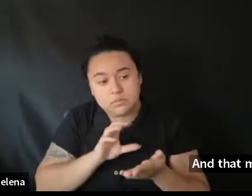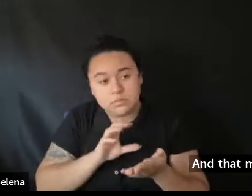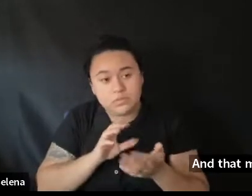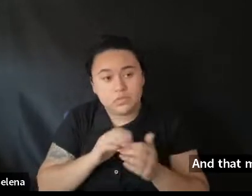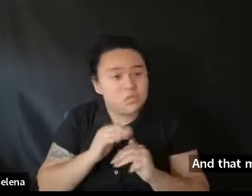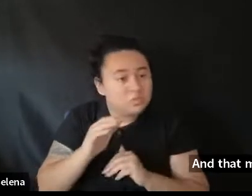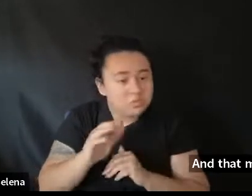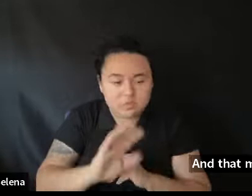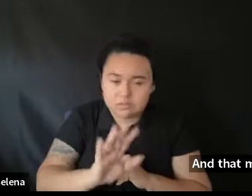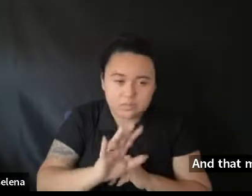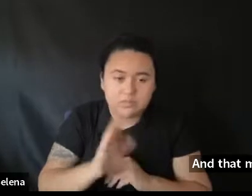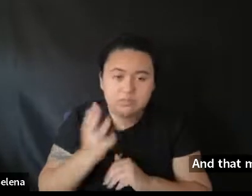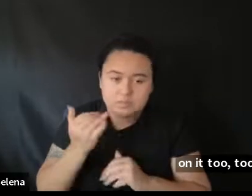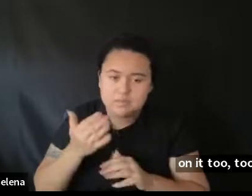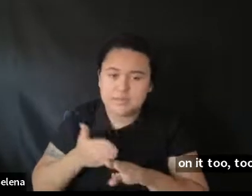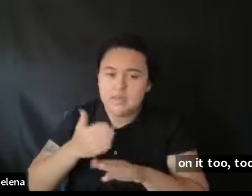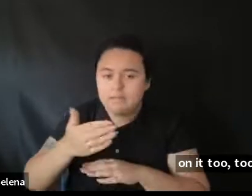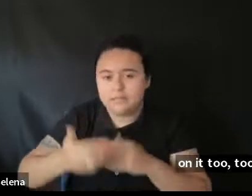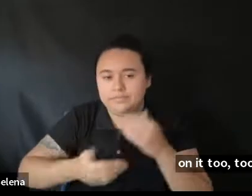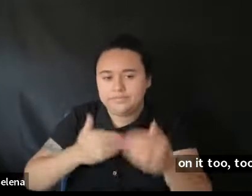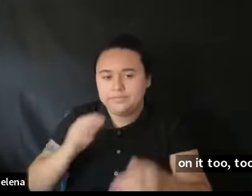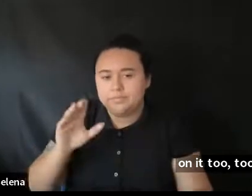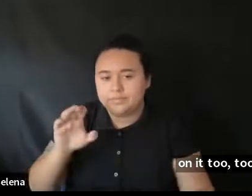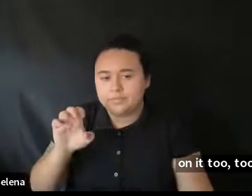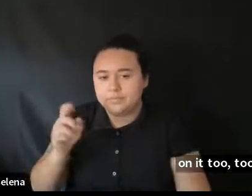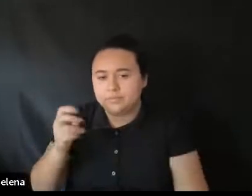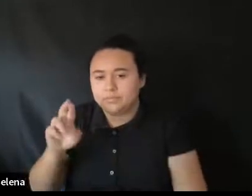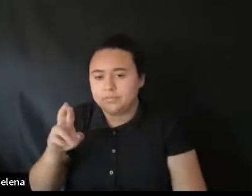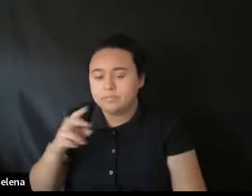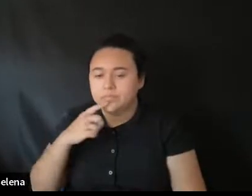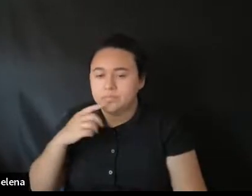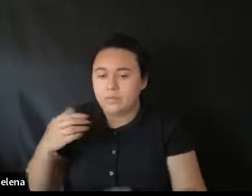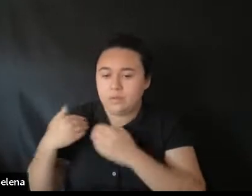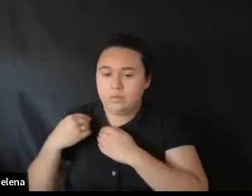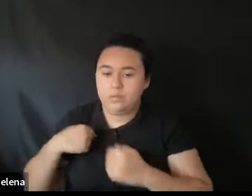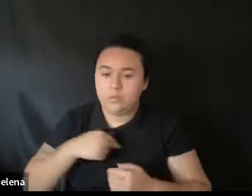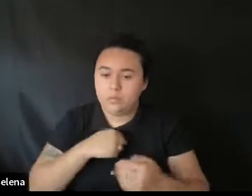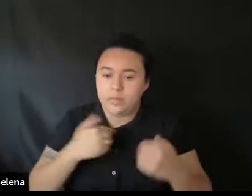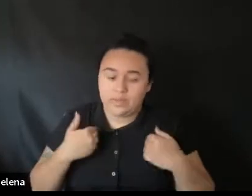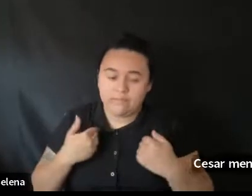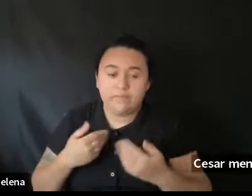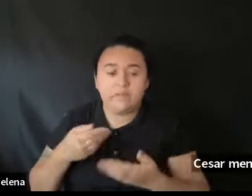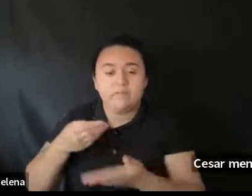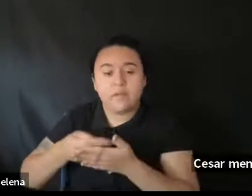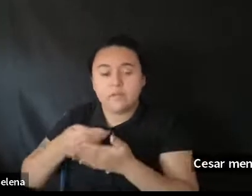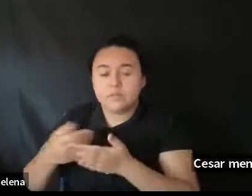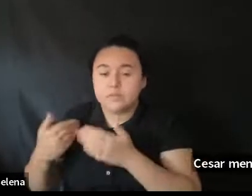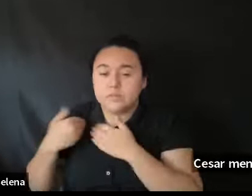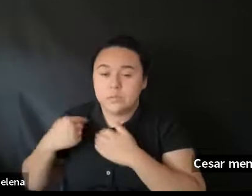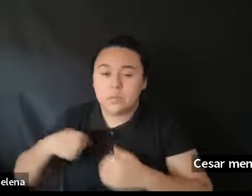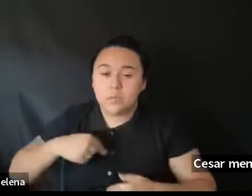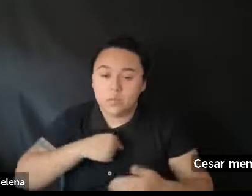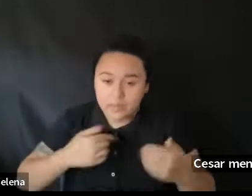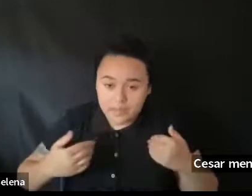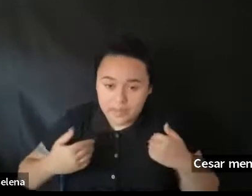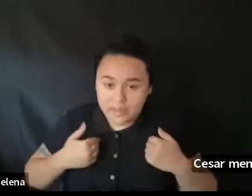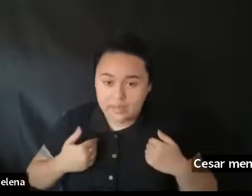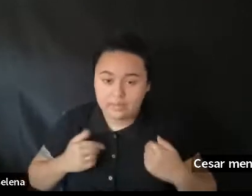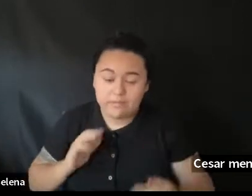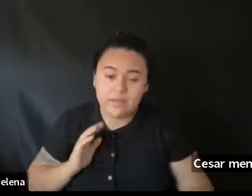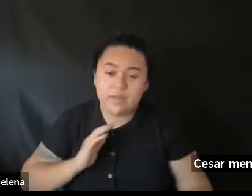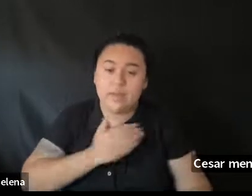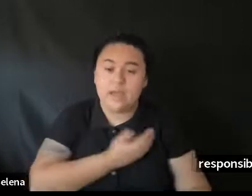process. As Cesar mentioned it earlier, where there are responsibilities that we have, fiduciary responsibilities that we have, our,